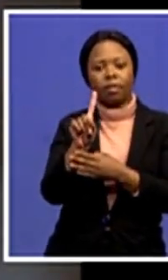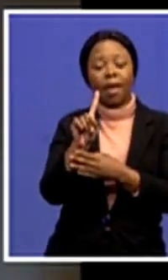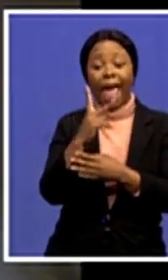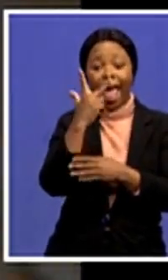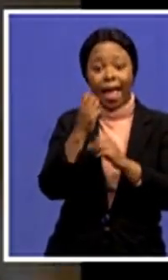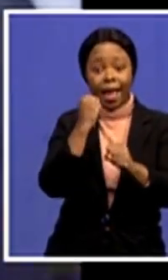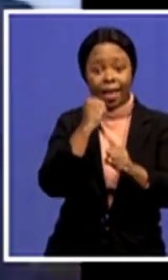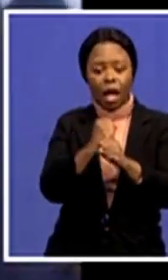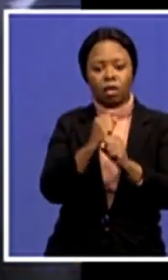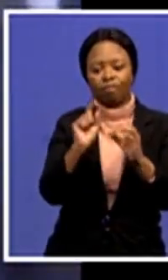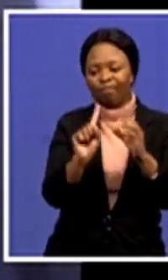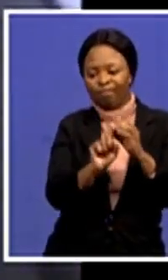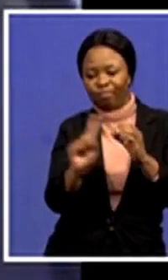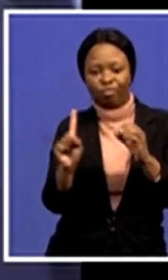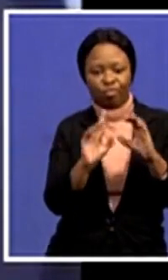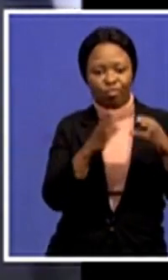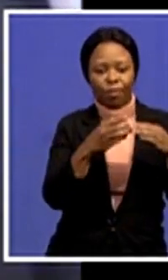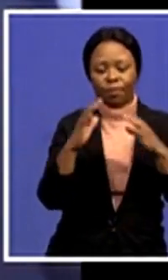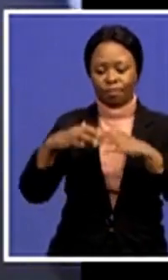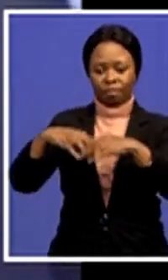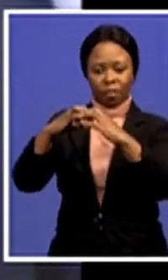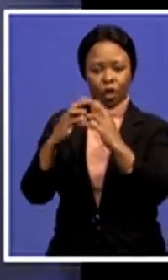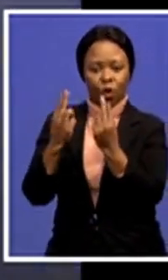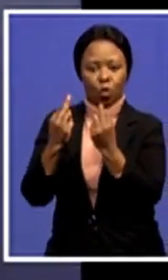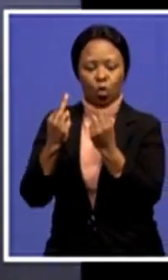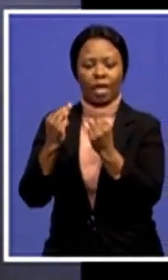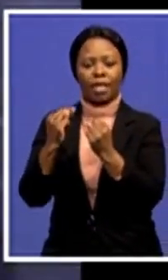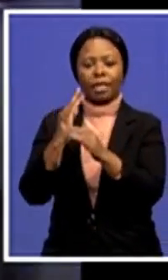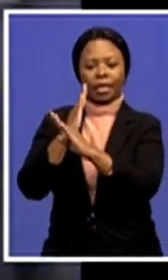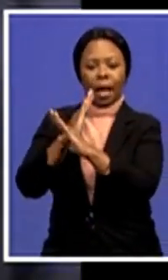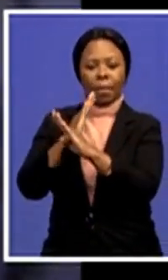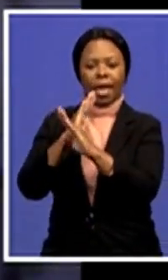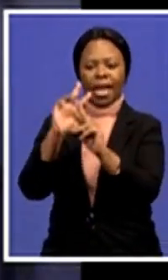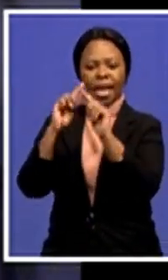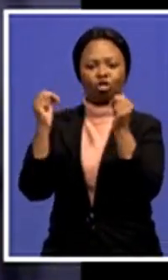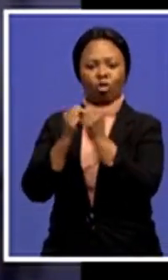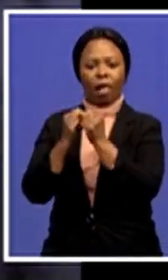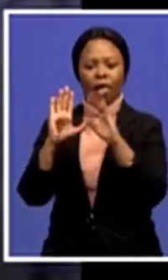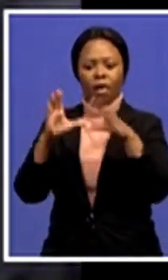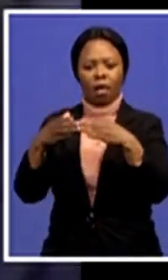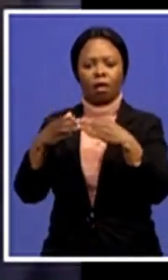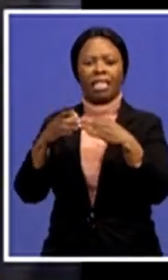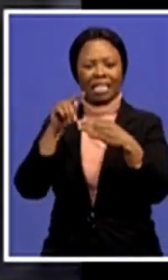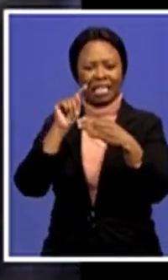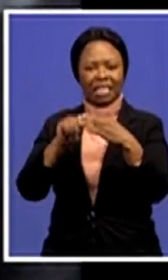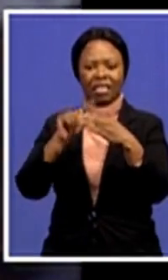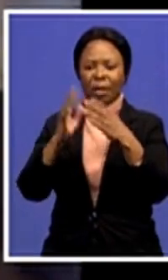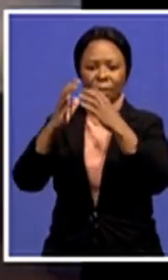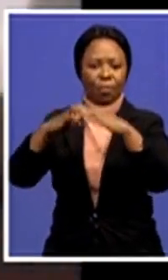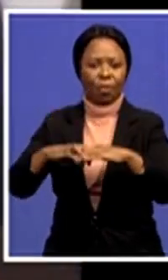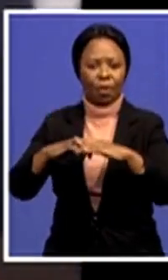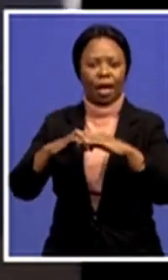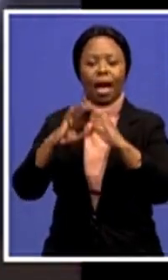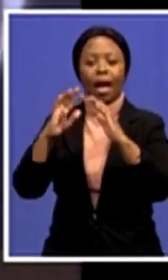Zambian African National Congress, which was banned and resurfaced as the United National Independence Party,